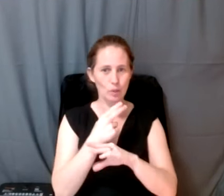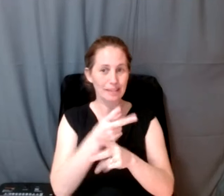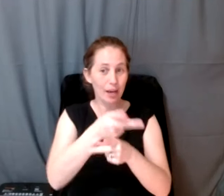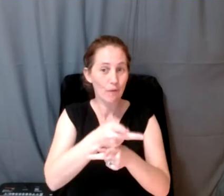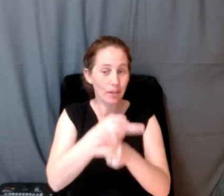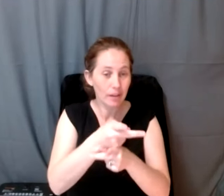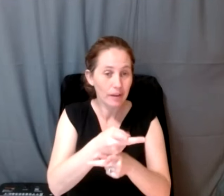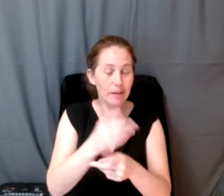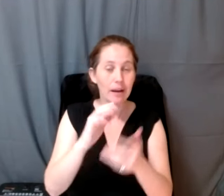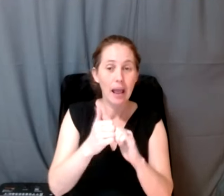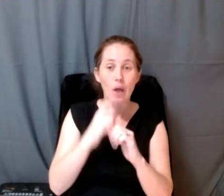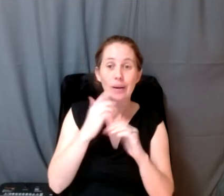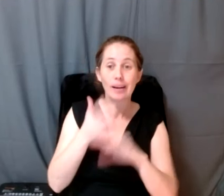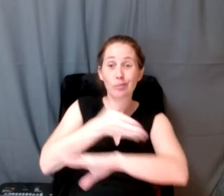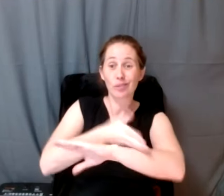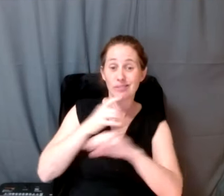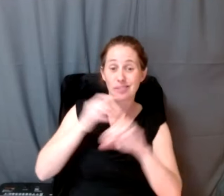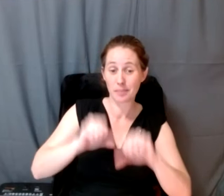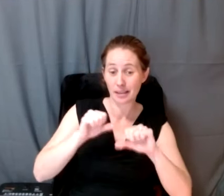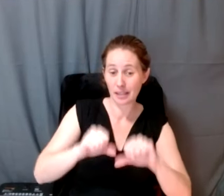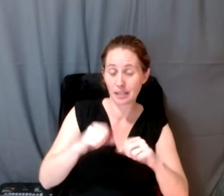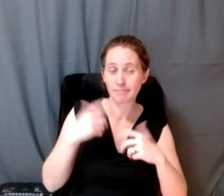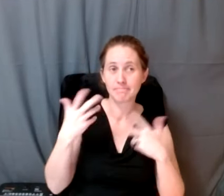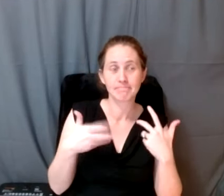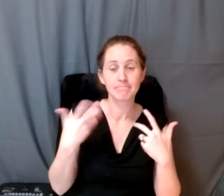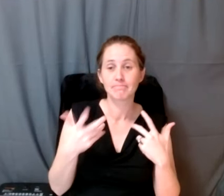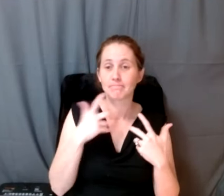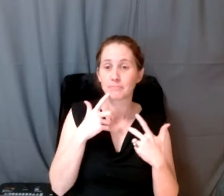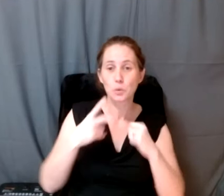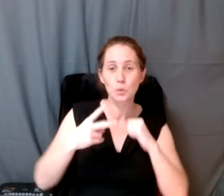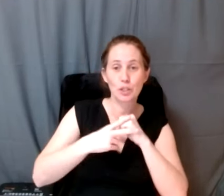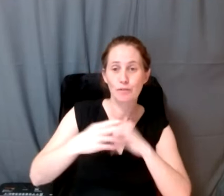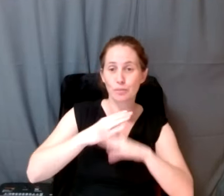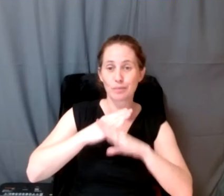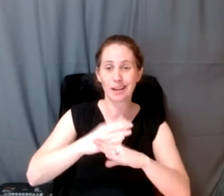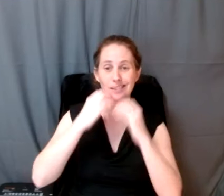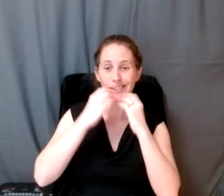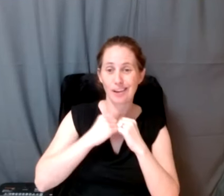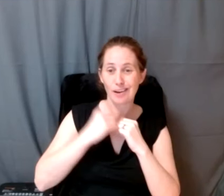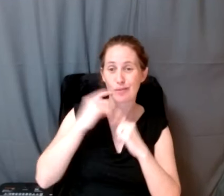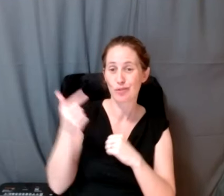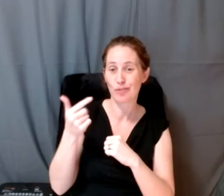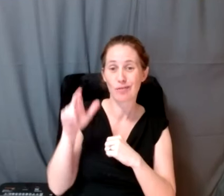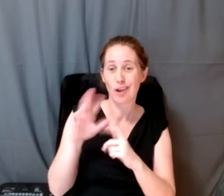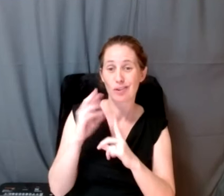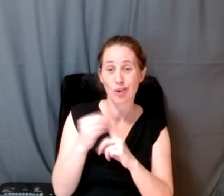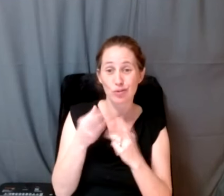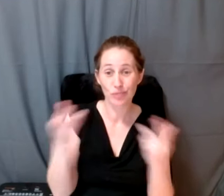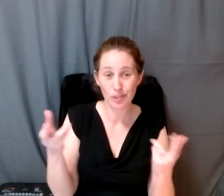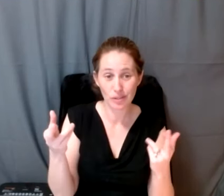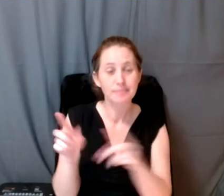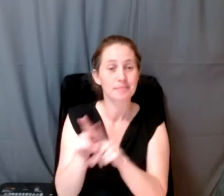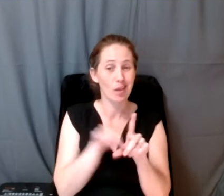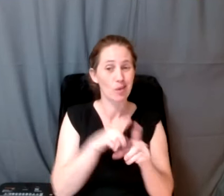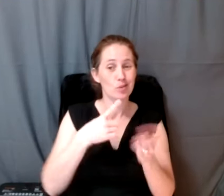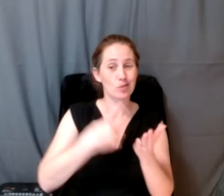and how it improves our ability to conserve and protect and care for Grand Ronde's cultural resources. We also